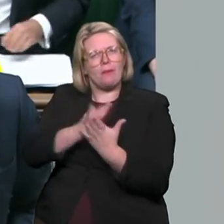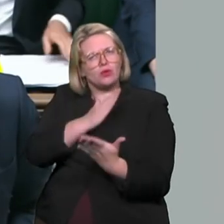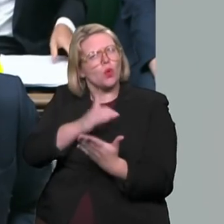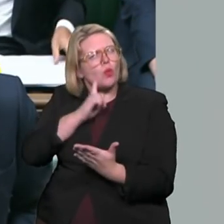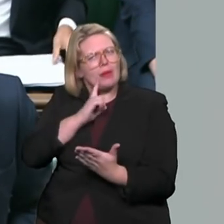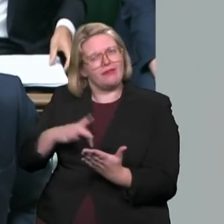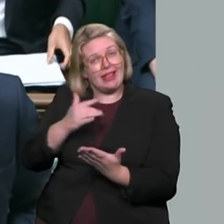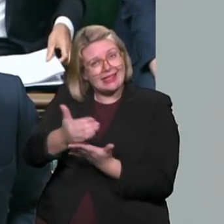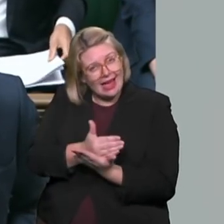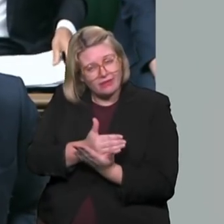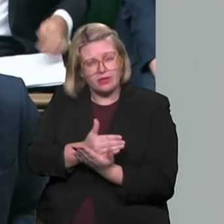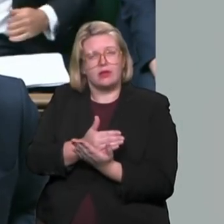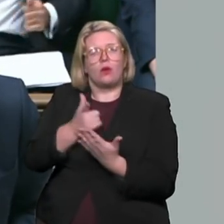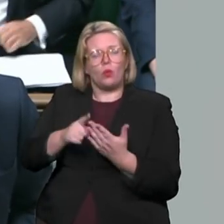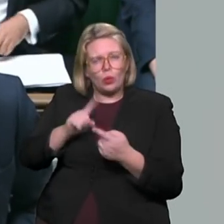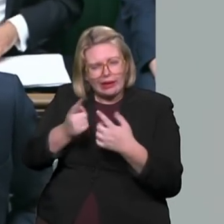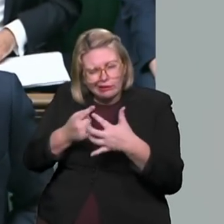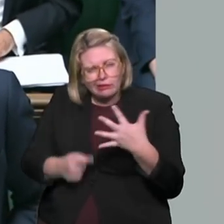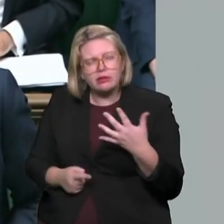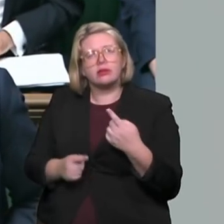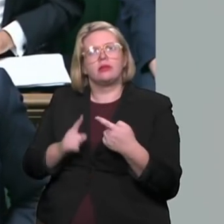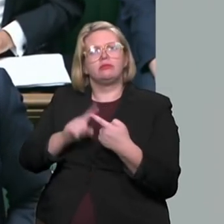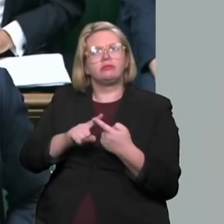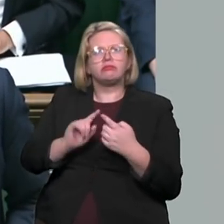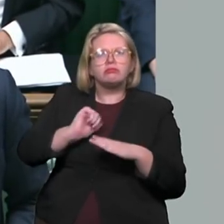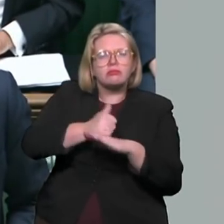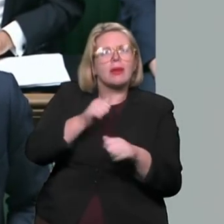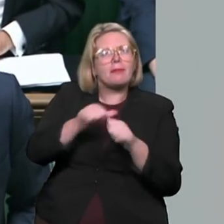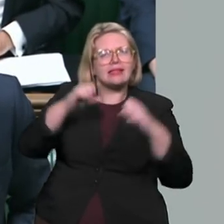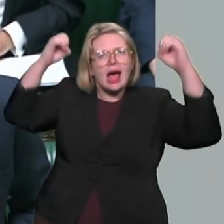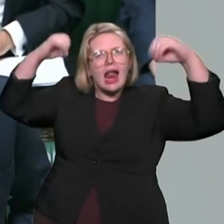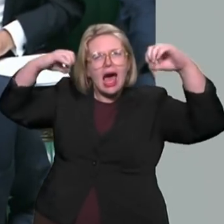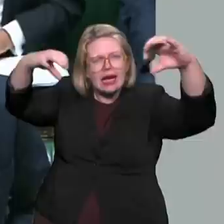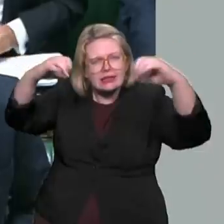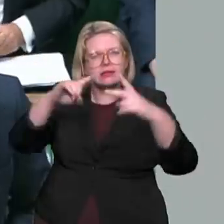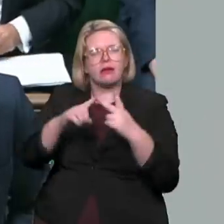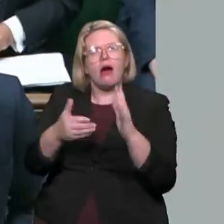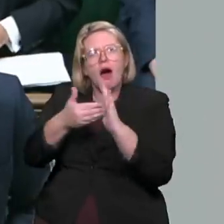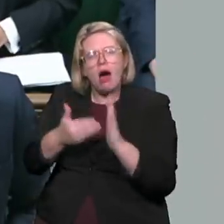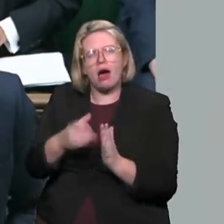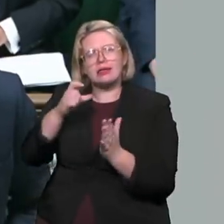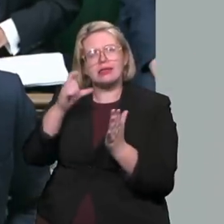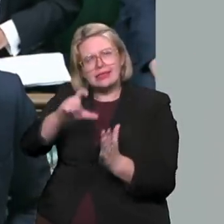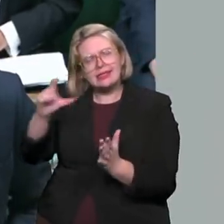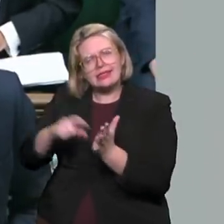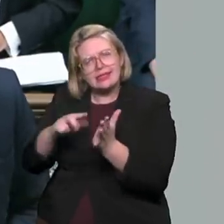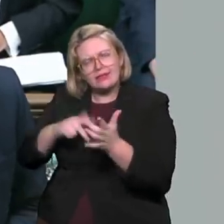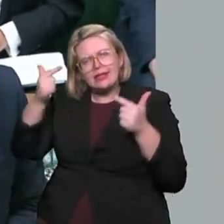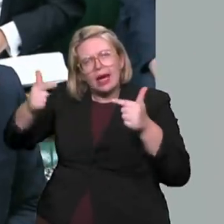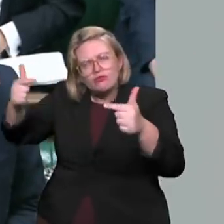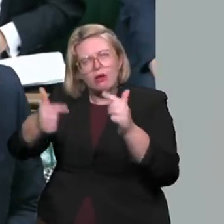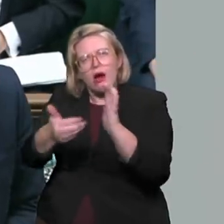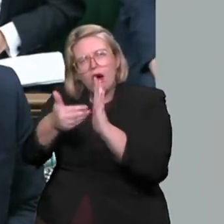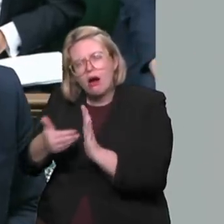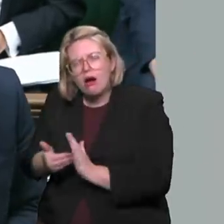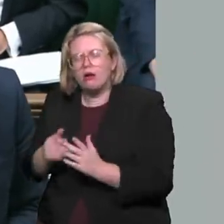night is investing in safer streets, in better street lighting, in more CCTV. But what we also have to